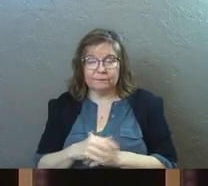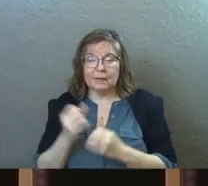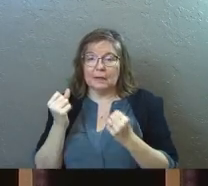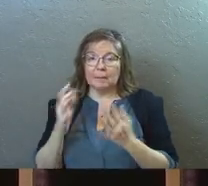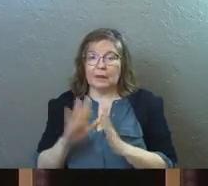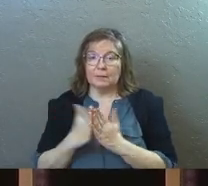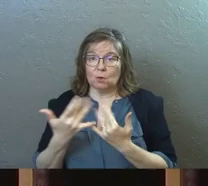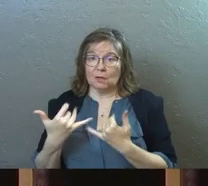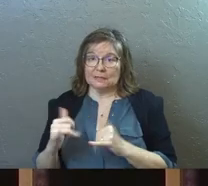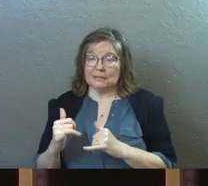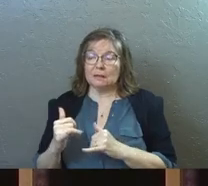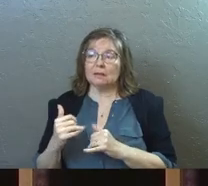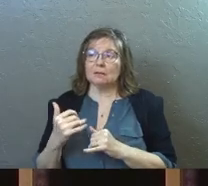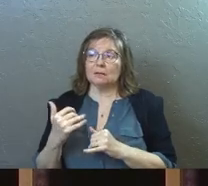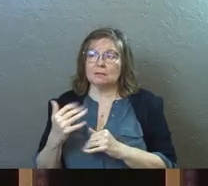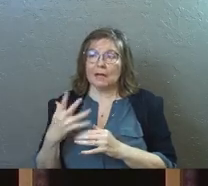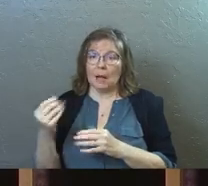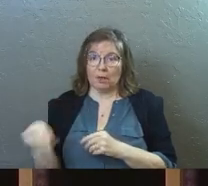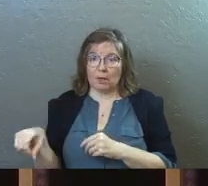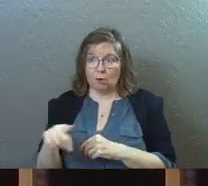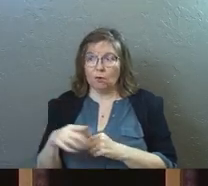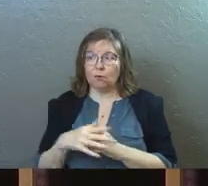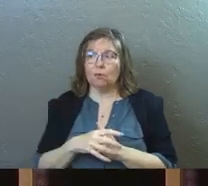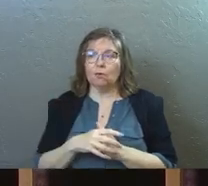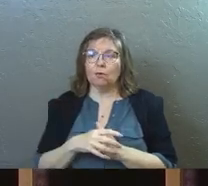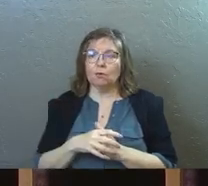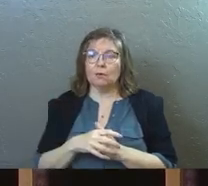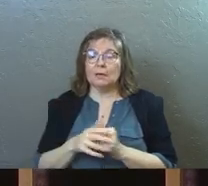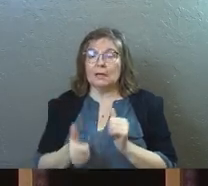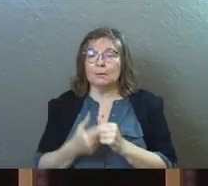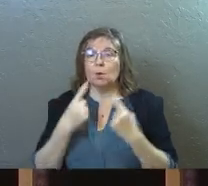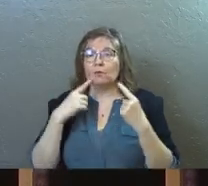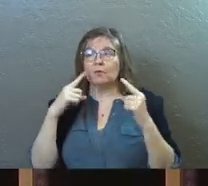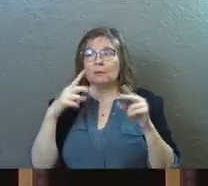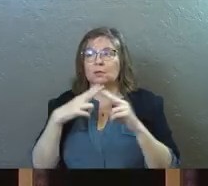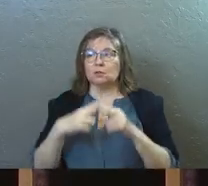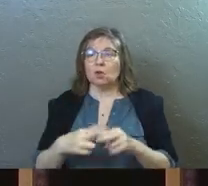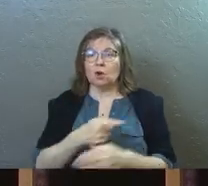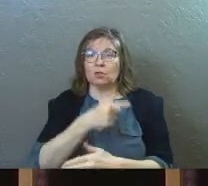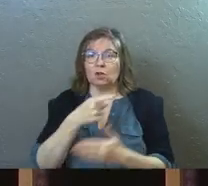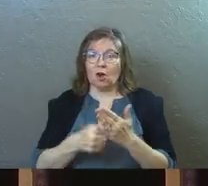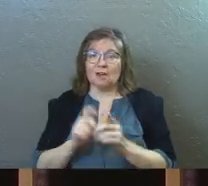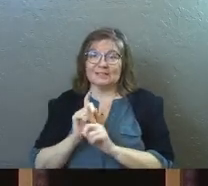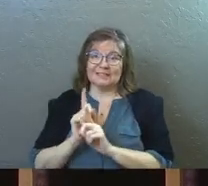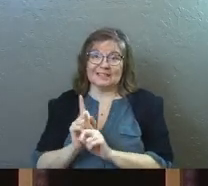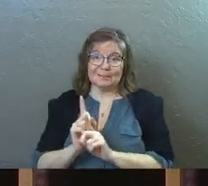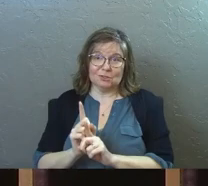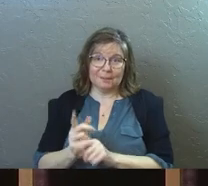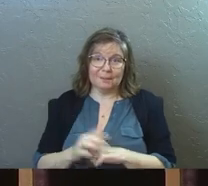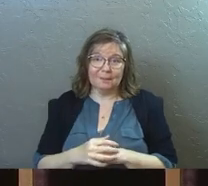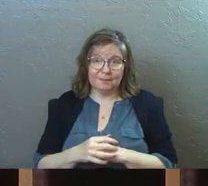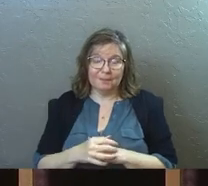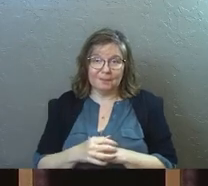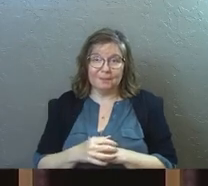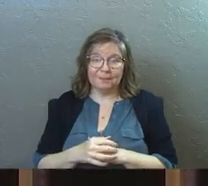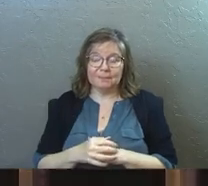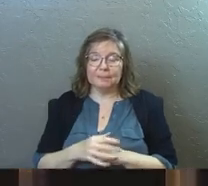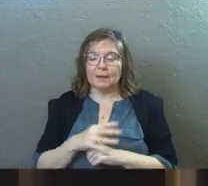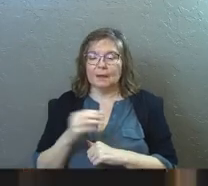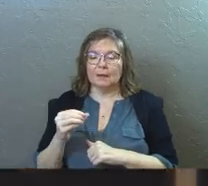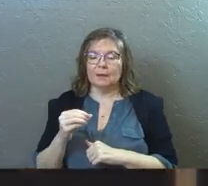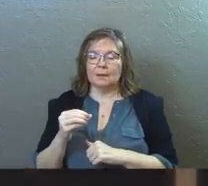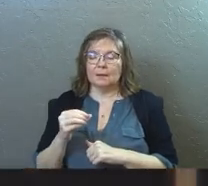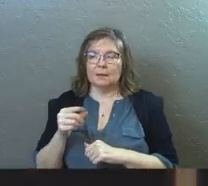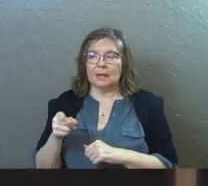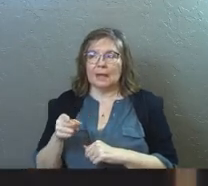Many of his books are still out there. His most famous book is called The Cost of Discipleship. And